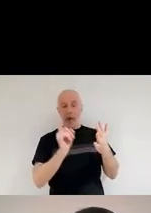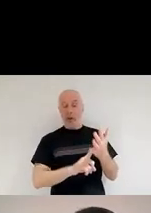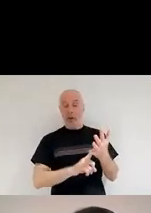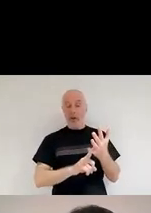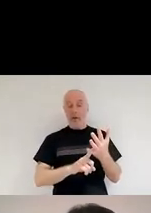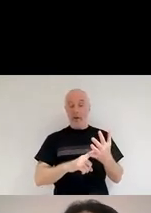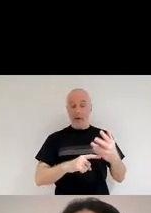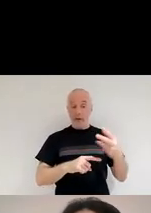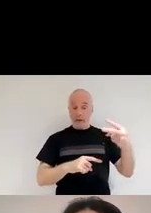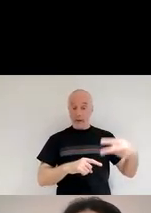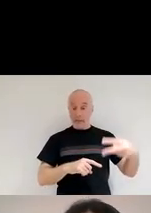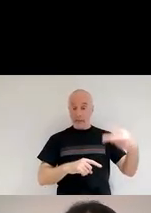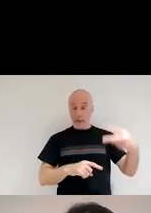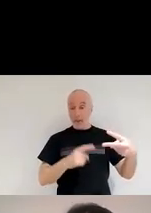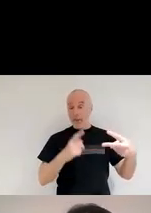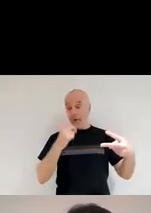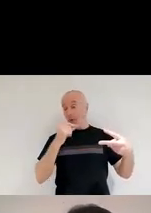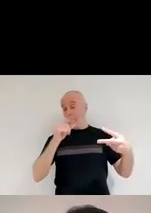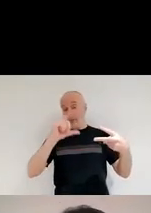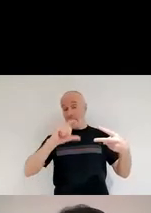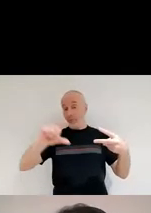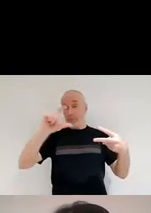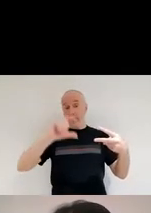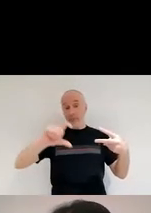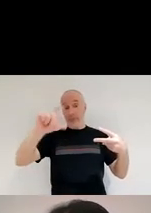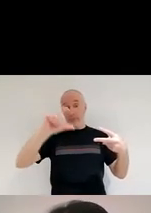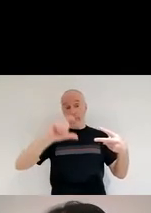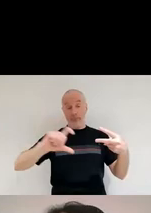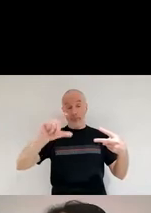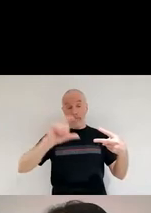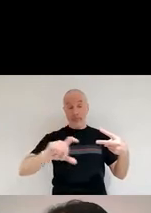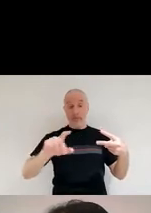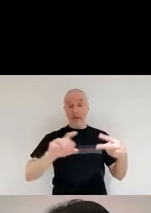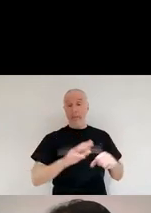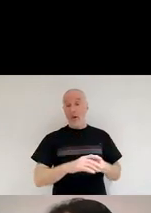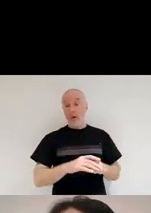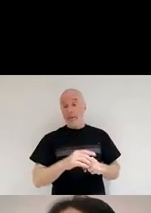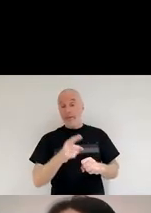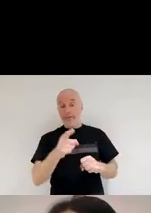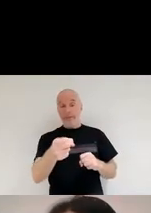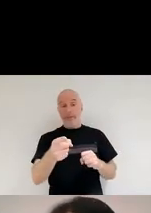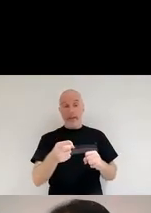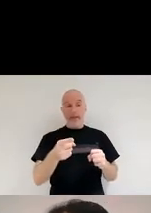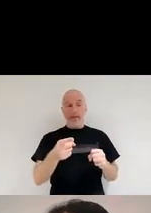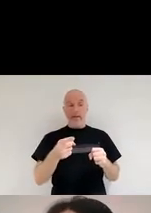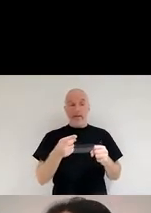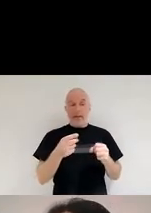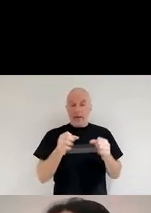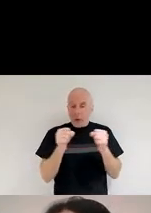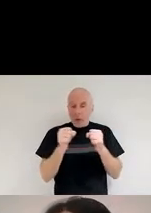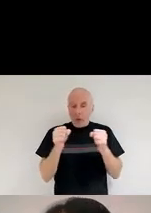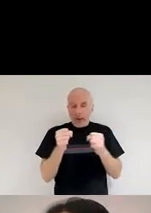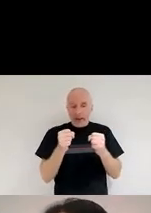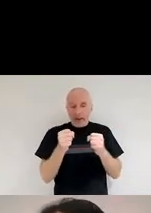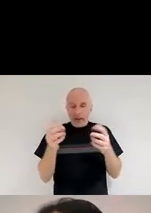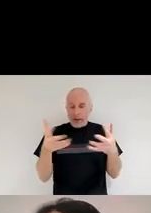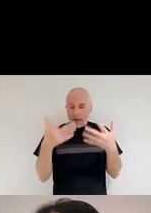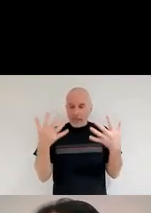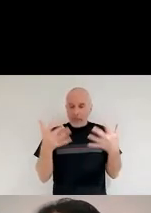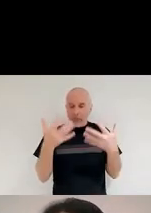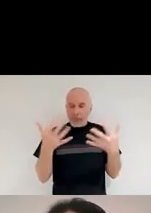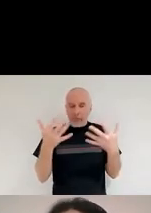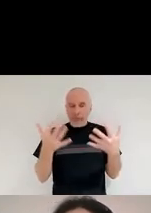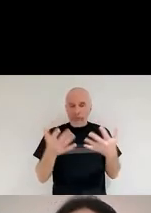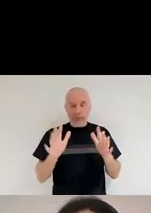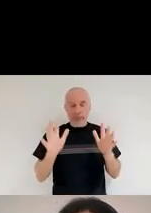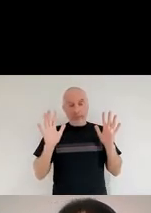They could continue making observations, except that once they ran out of that cooling material, that was it. Even if